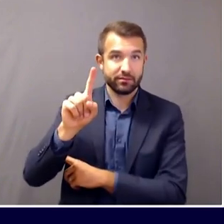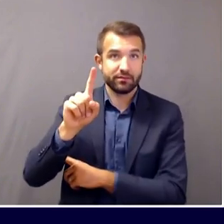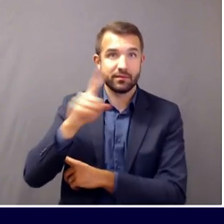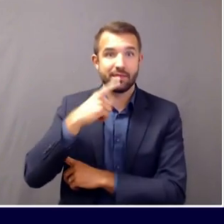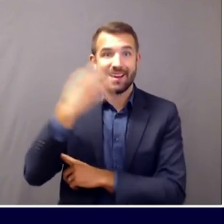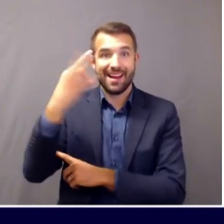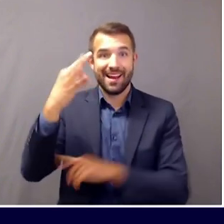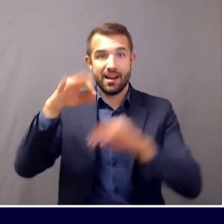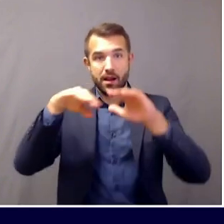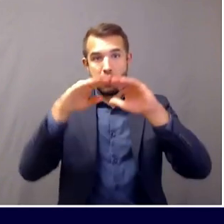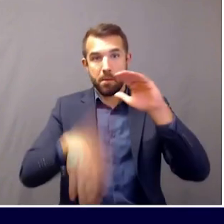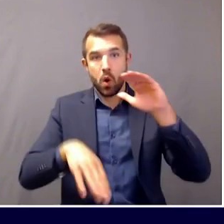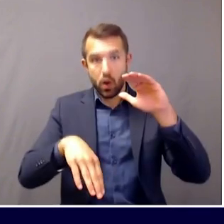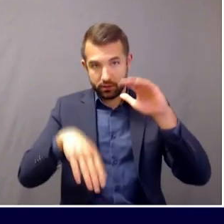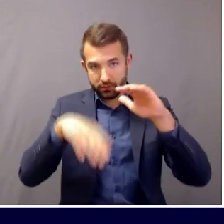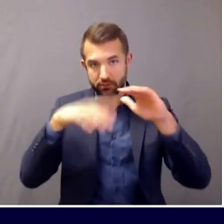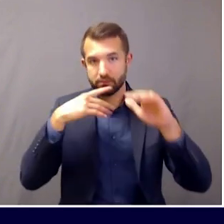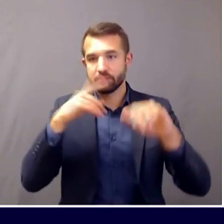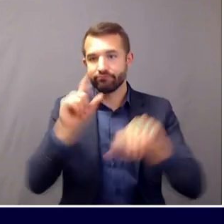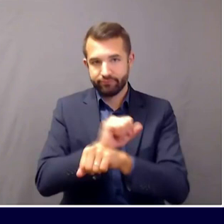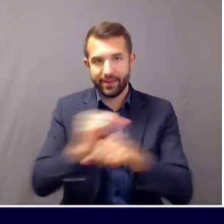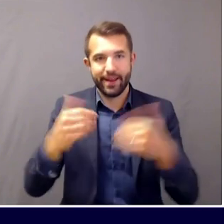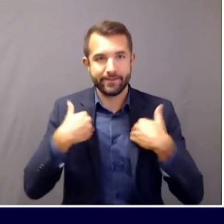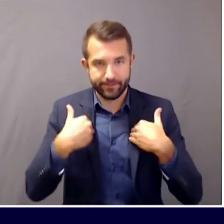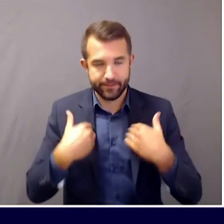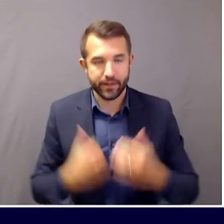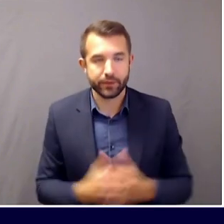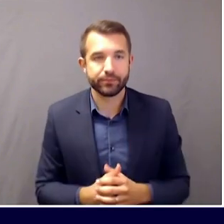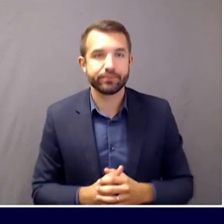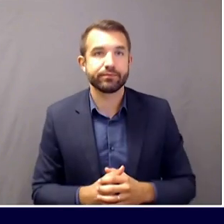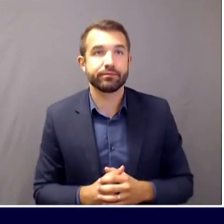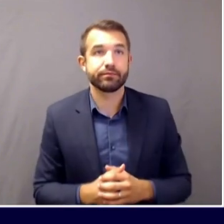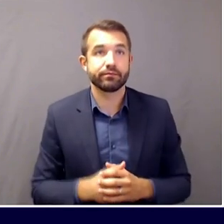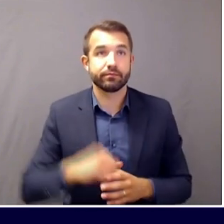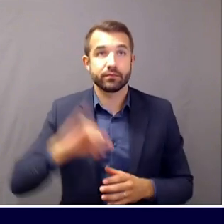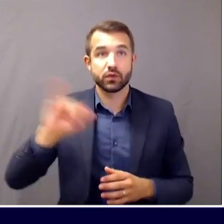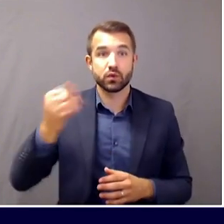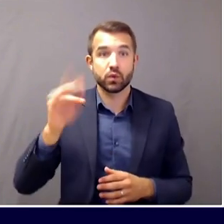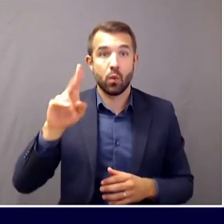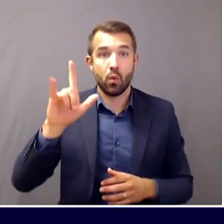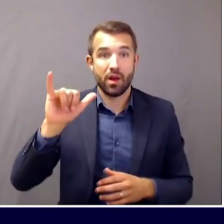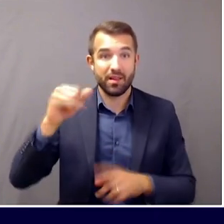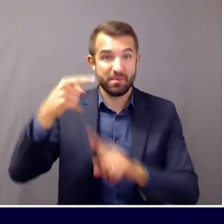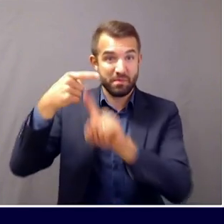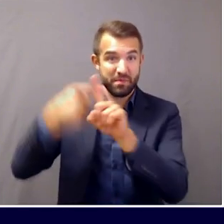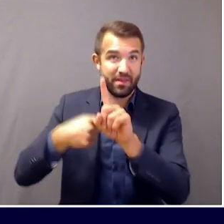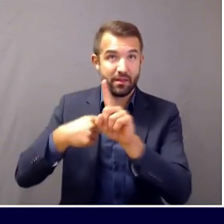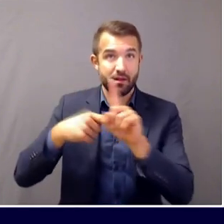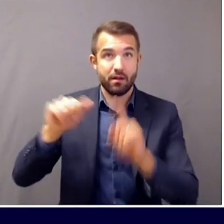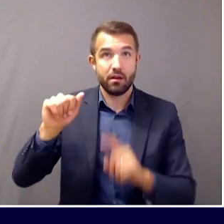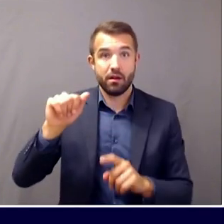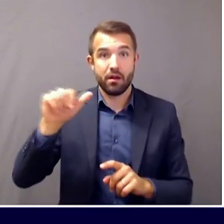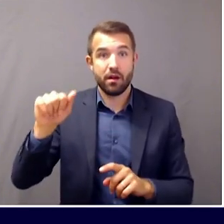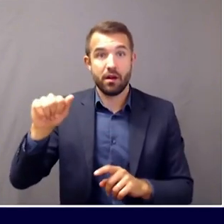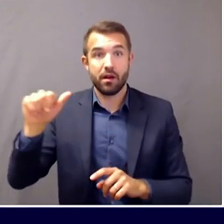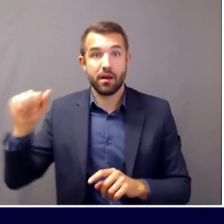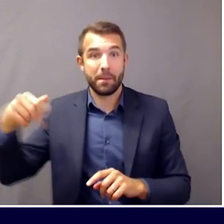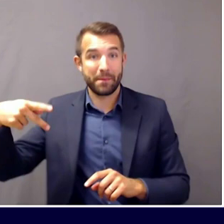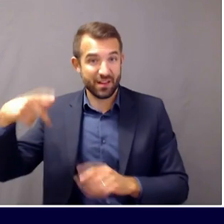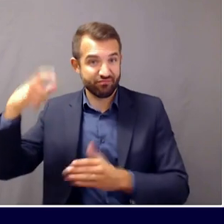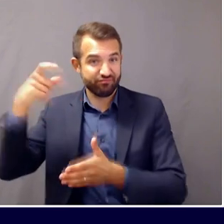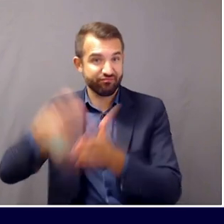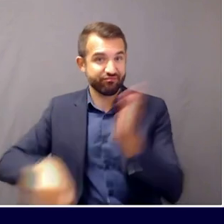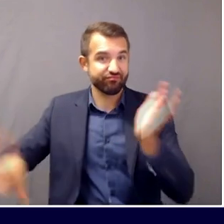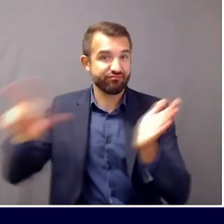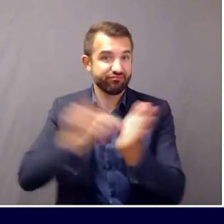age and below. In July alone, to accord with what was in the AAP report, in that same time frame,